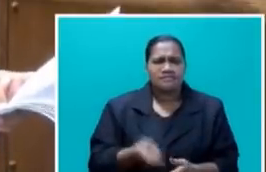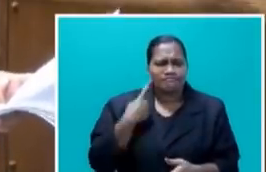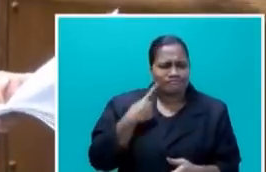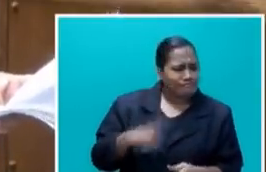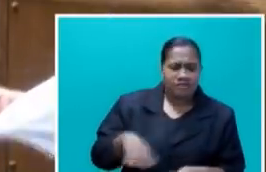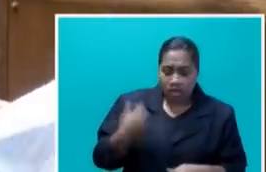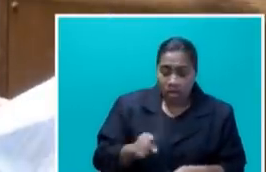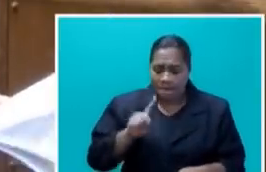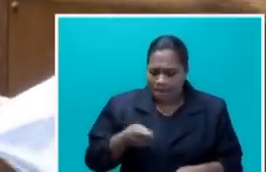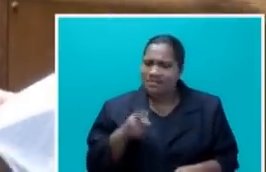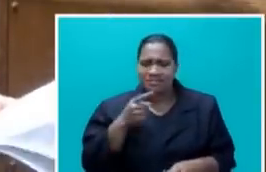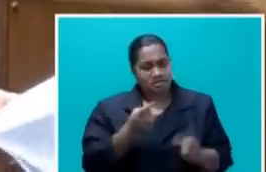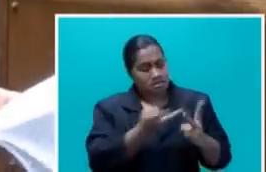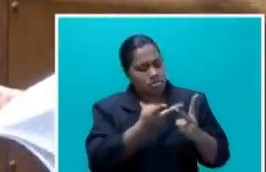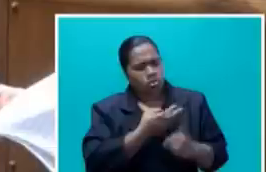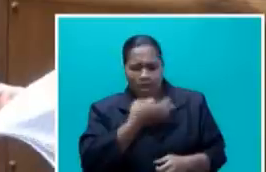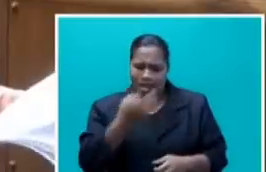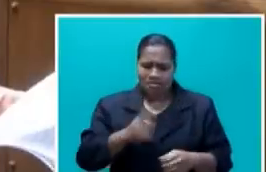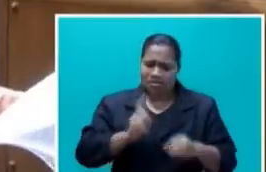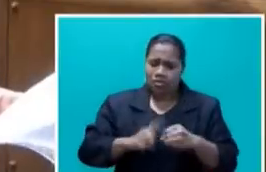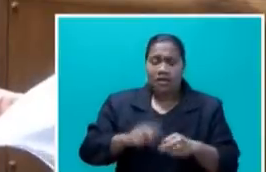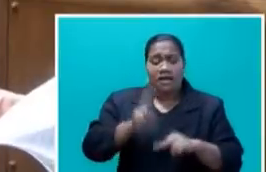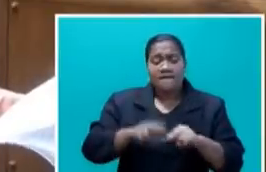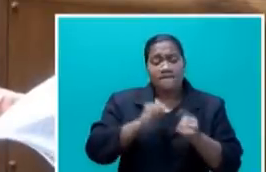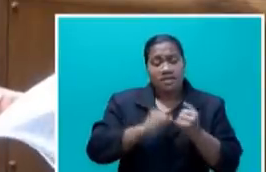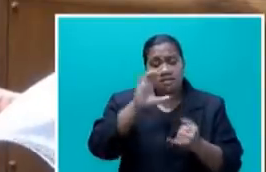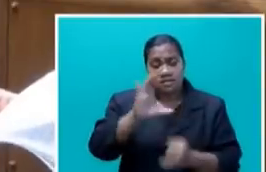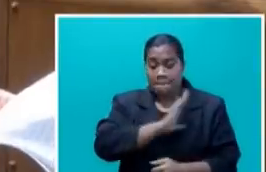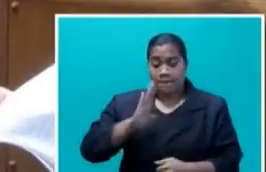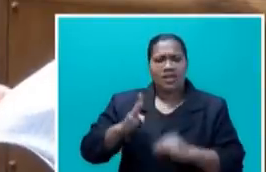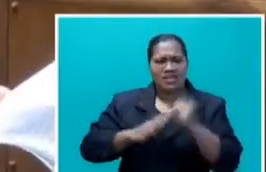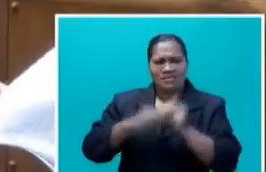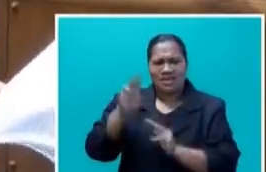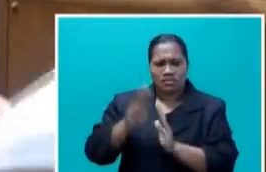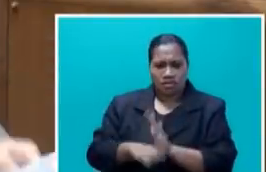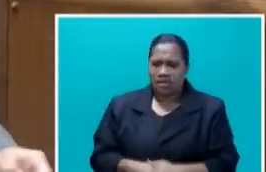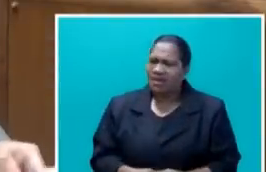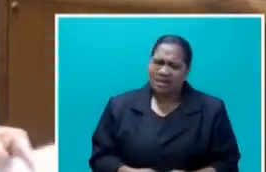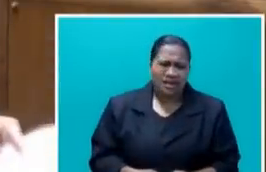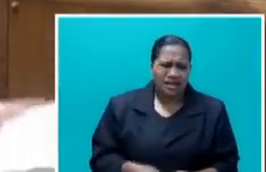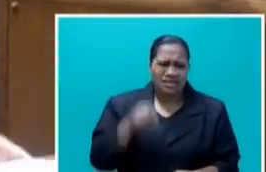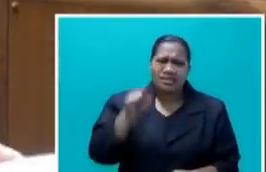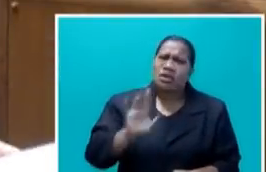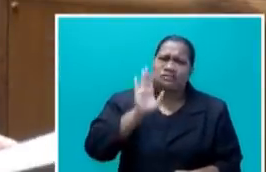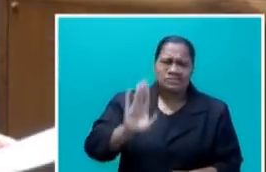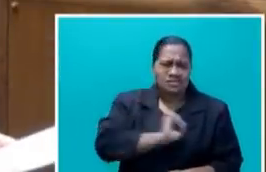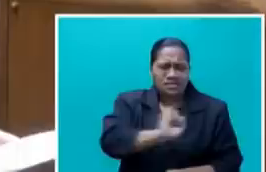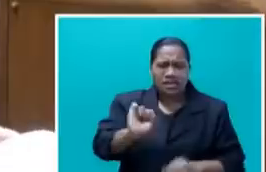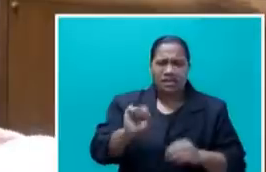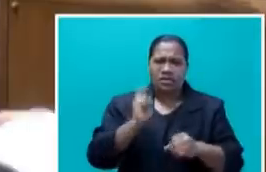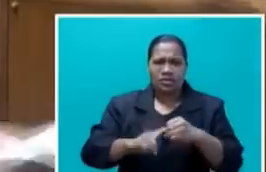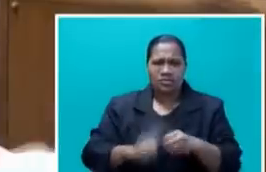role of FSC board and its management. In fact, it is useless for them to bring this question to Parliament in the first place.